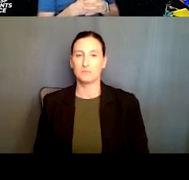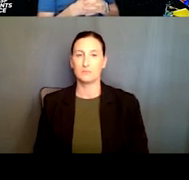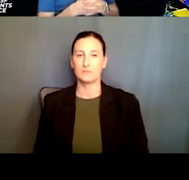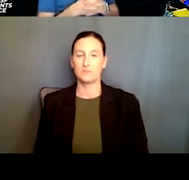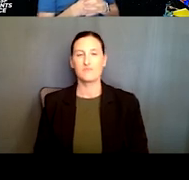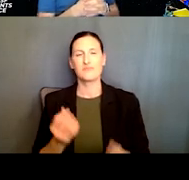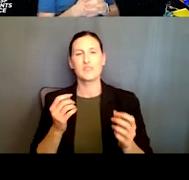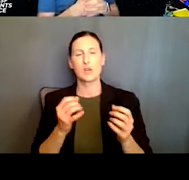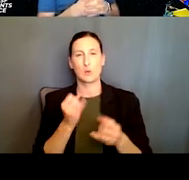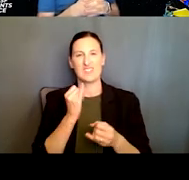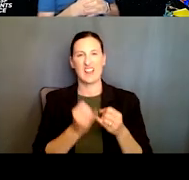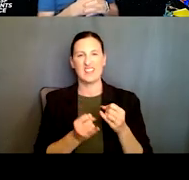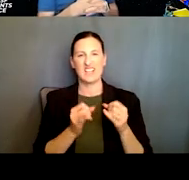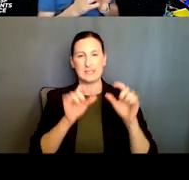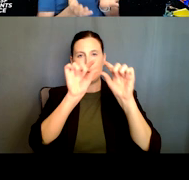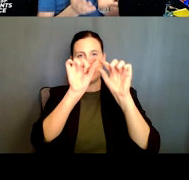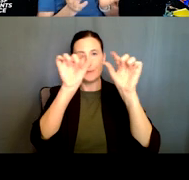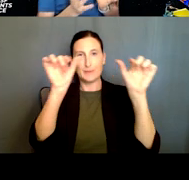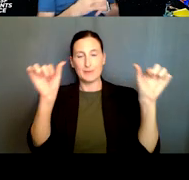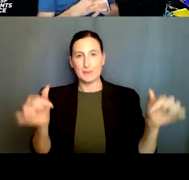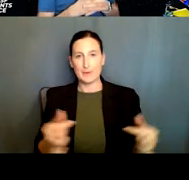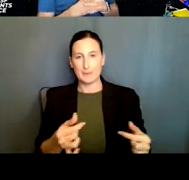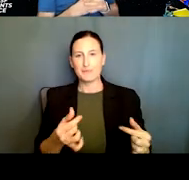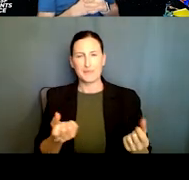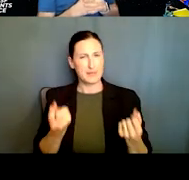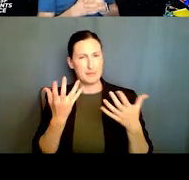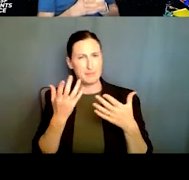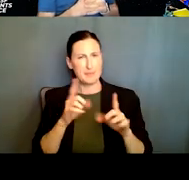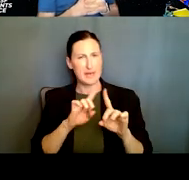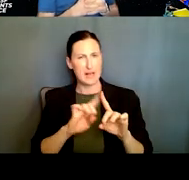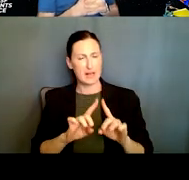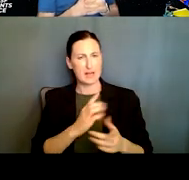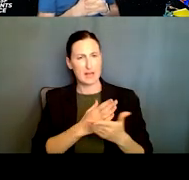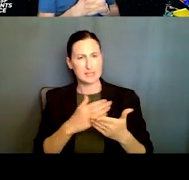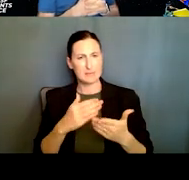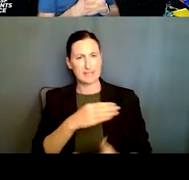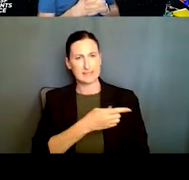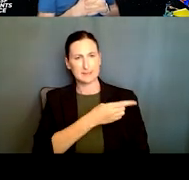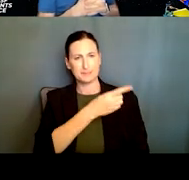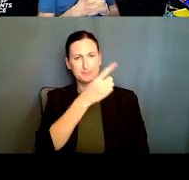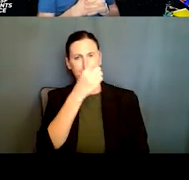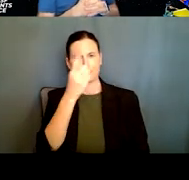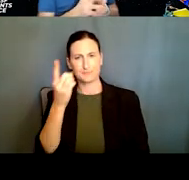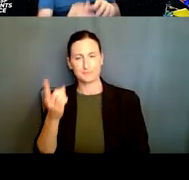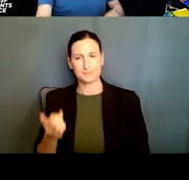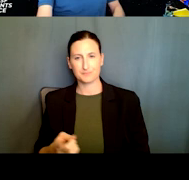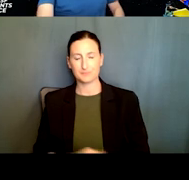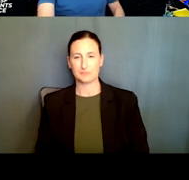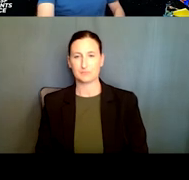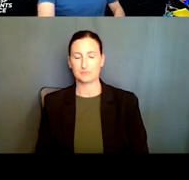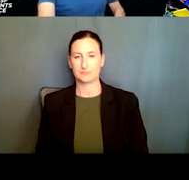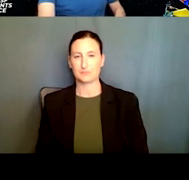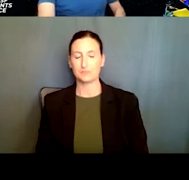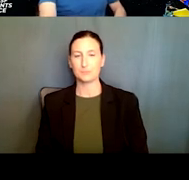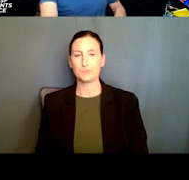aspects, um, from biometrics, data science, social and behavioral sciences, privacy ethics, human